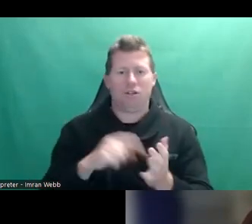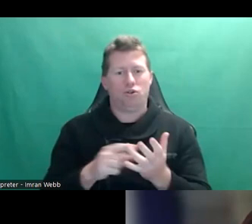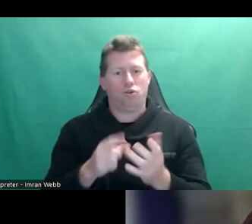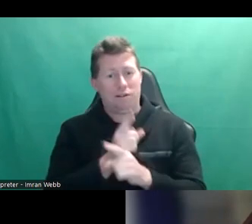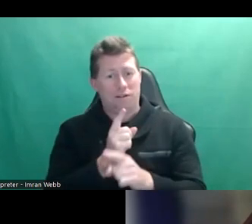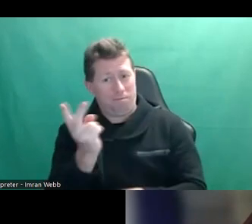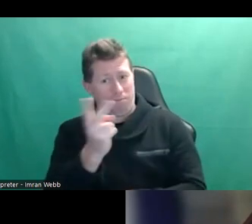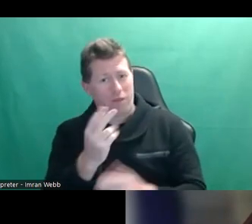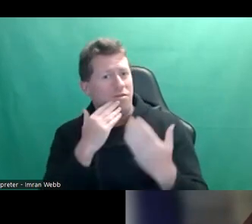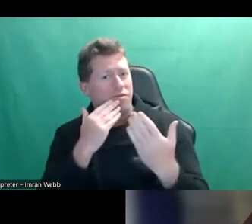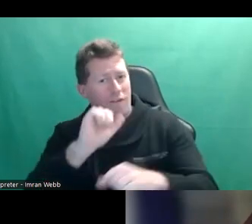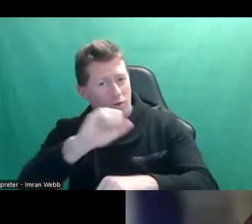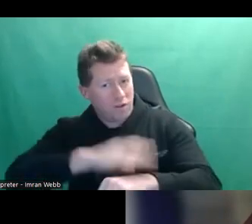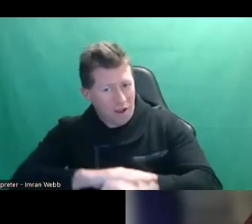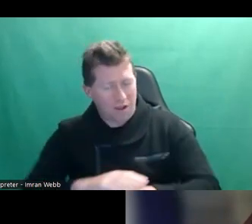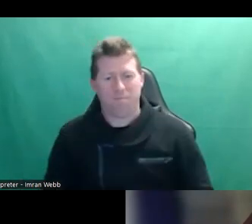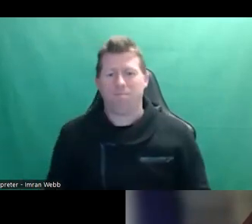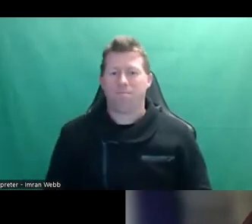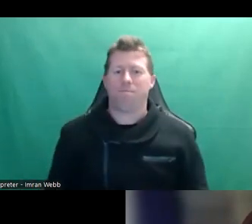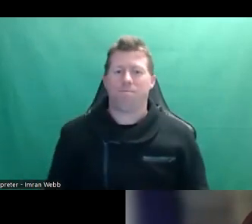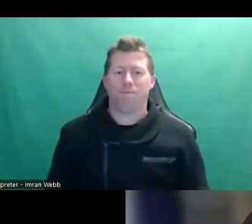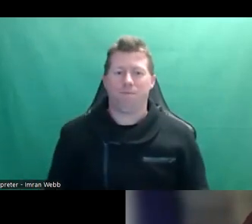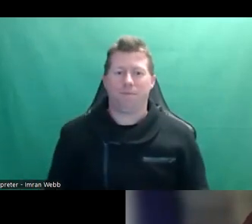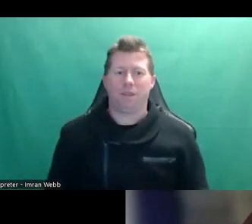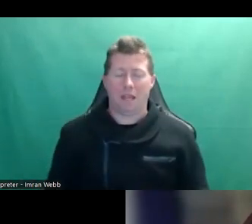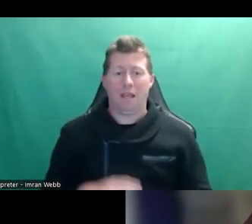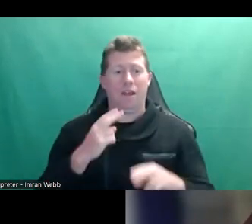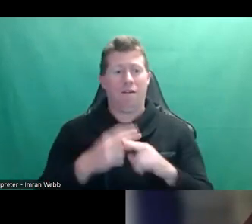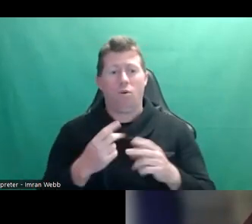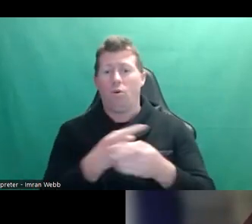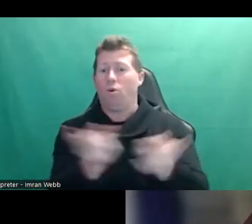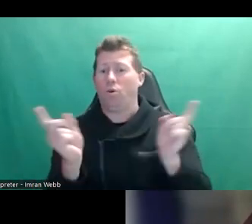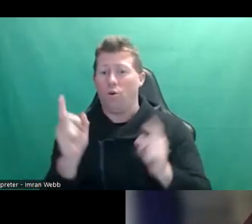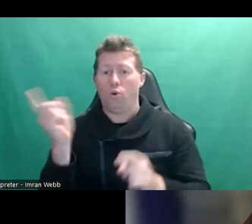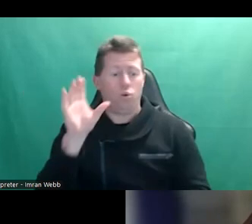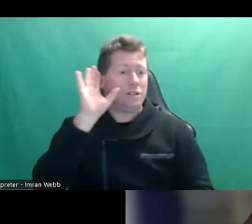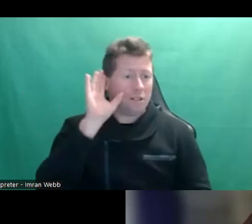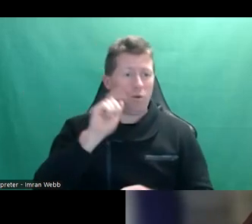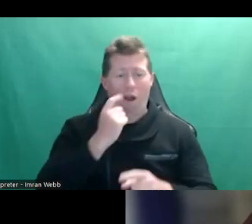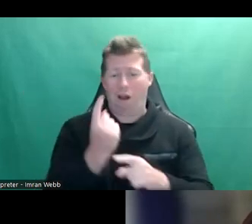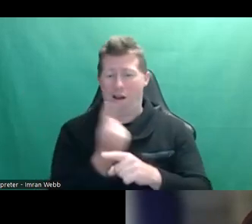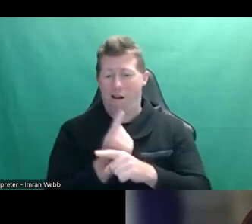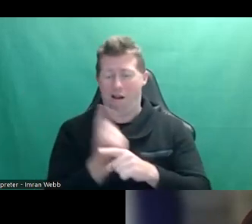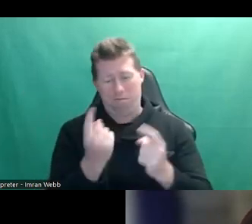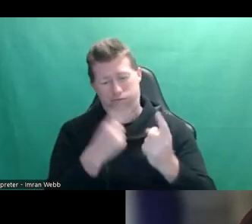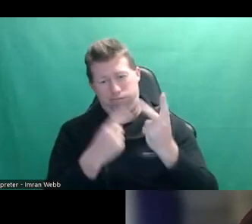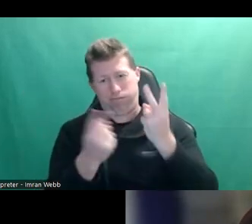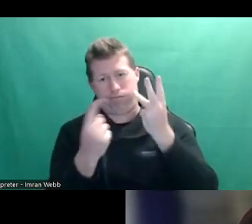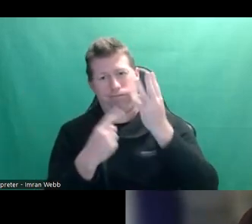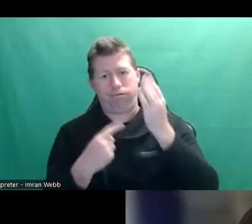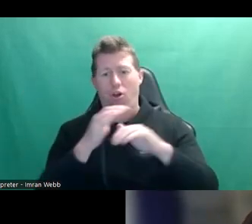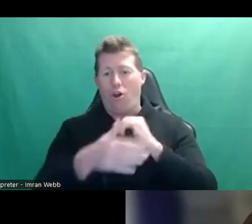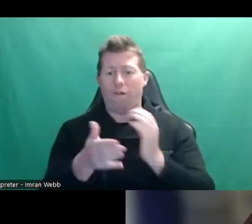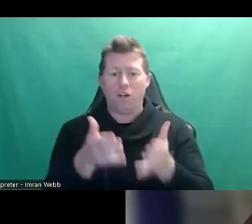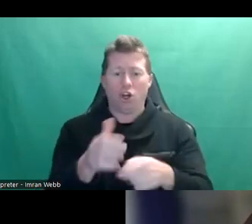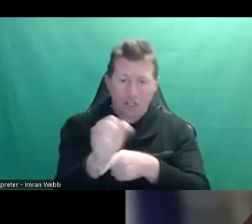both today. Thank you so much for joining us. And for everyone listening, we're going to be covering off quite a few topics from consent